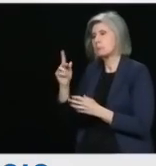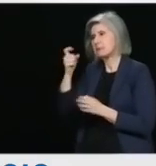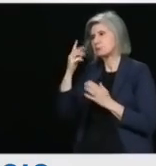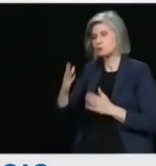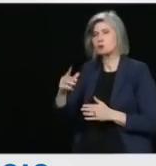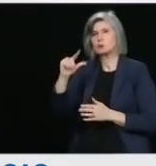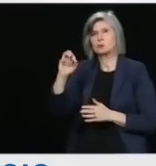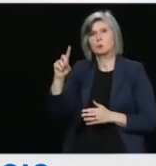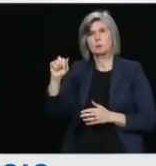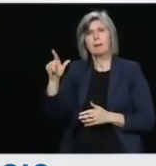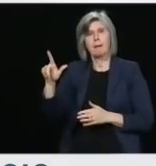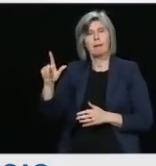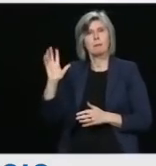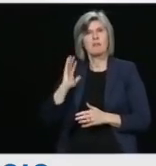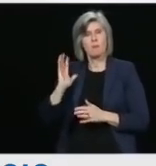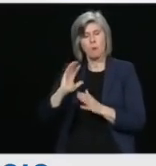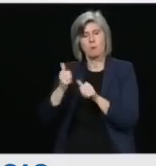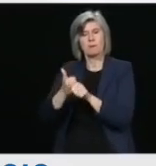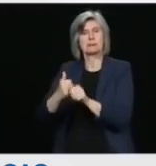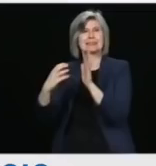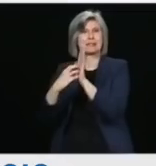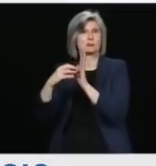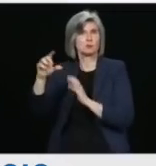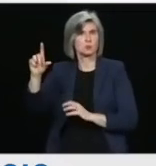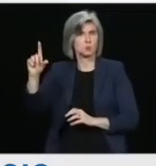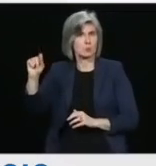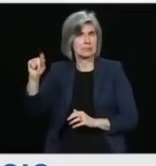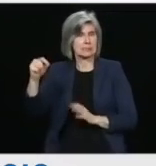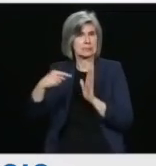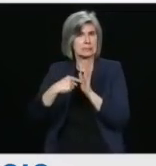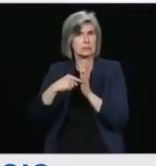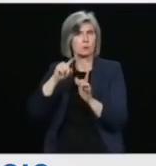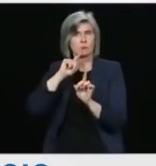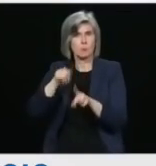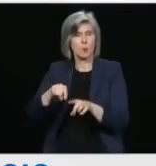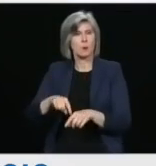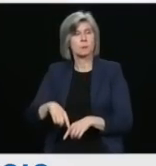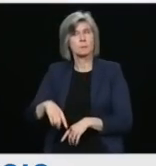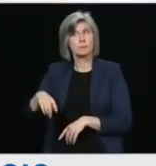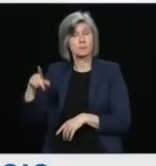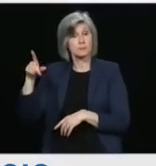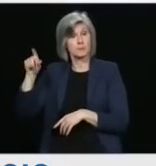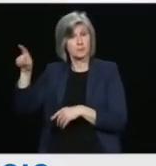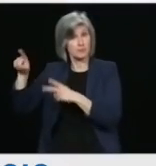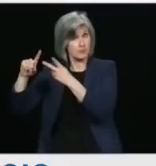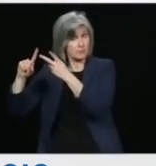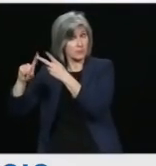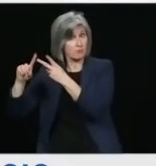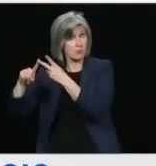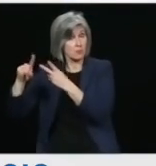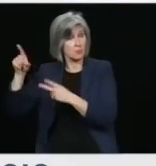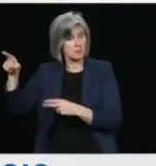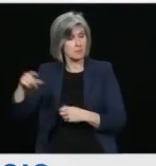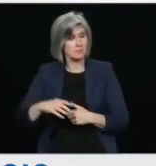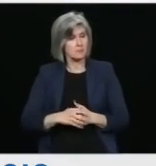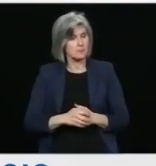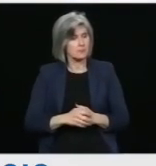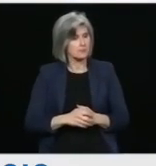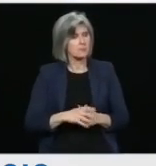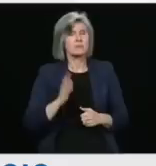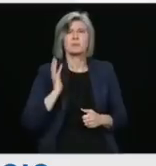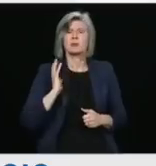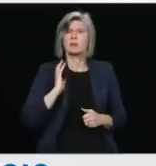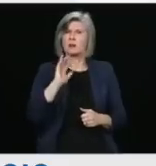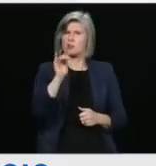Follow-up? Well, I'm wondering why January 2019, because this really